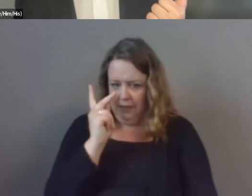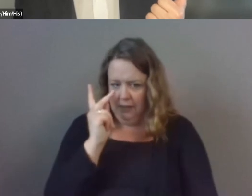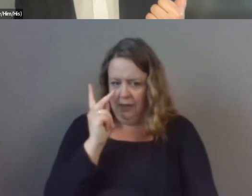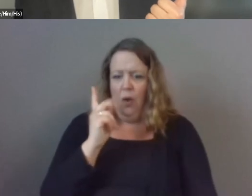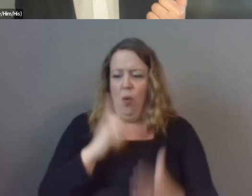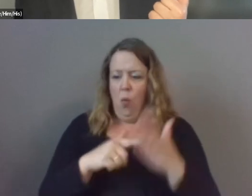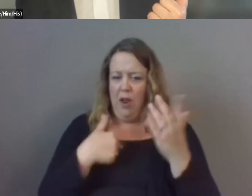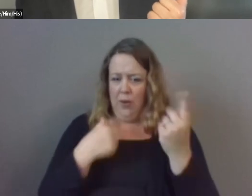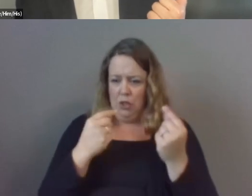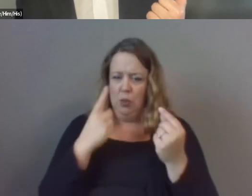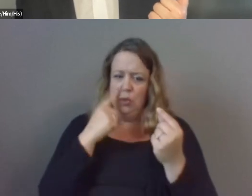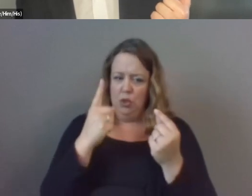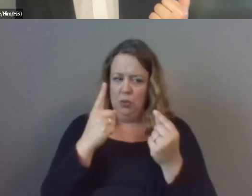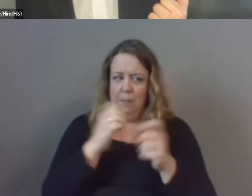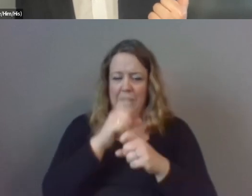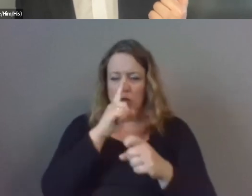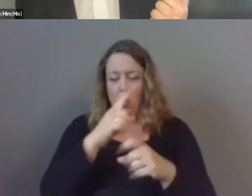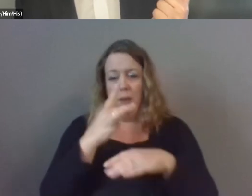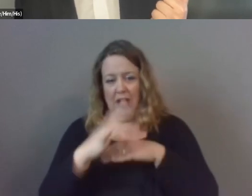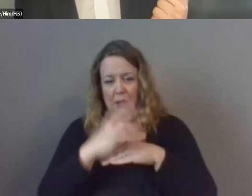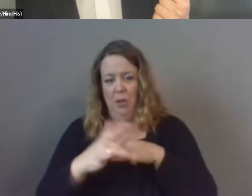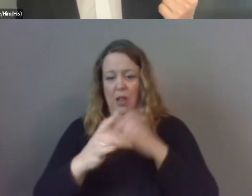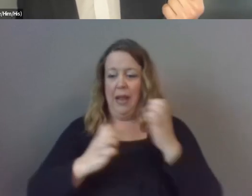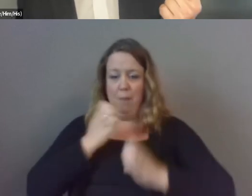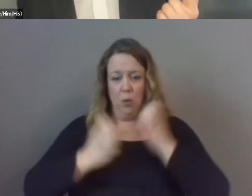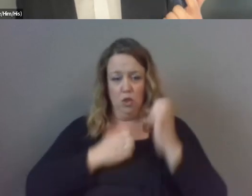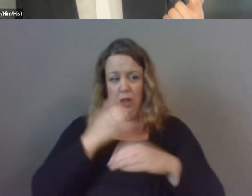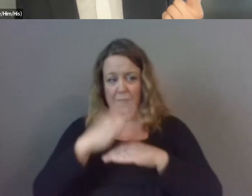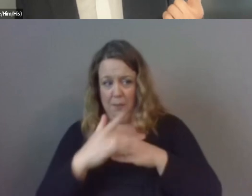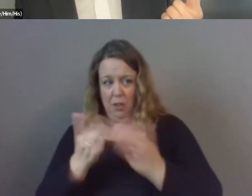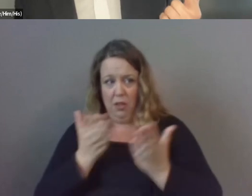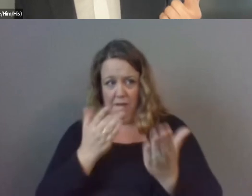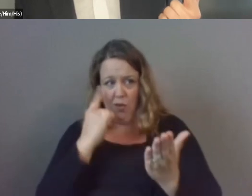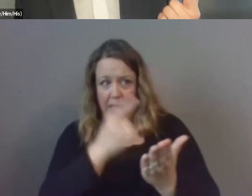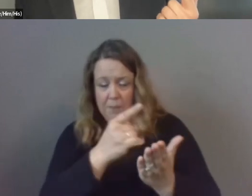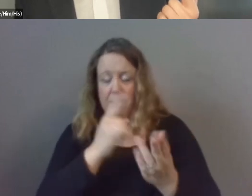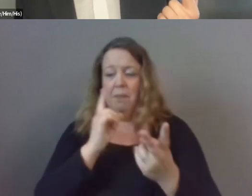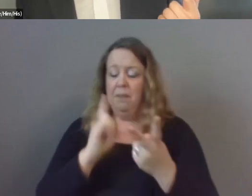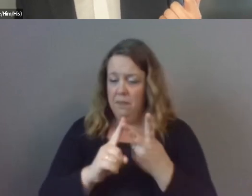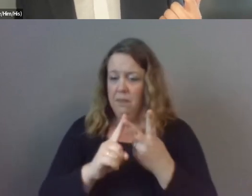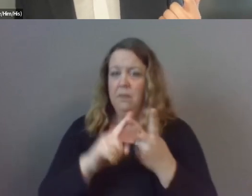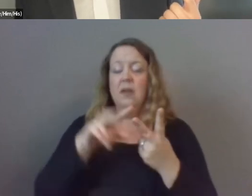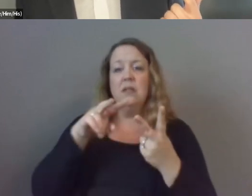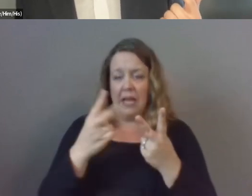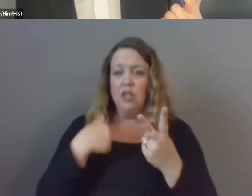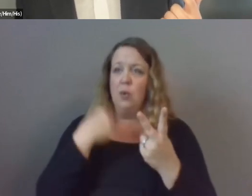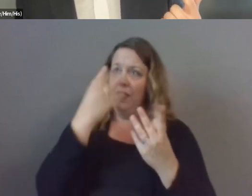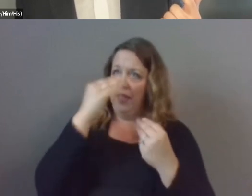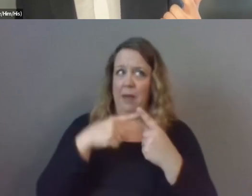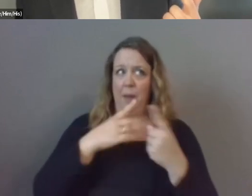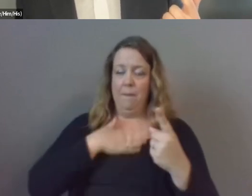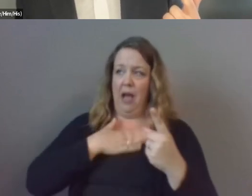maximize their own availability and emotional bandwidth and to you know think through some of their limitations